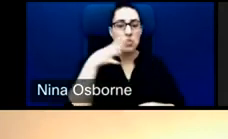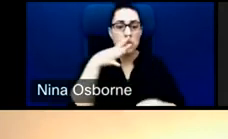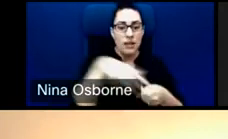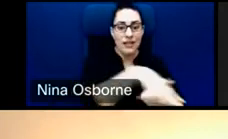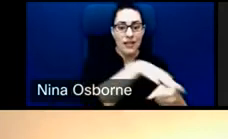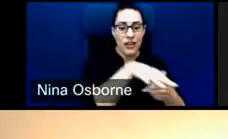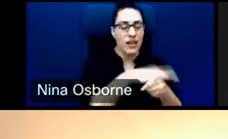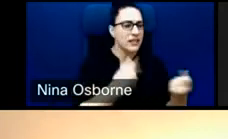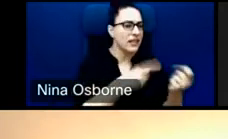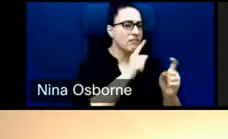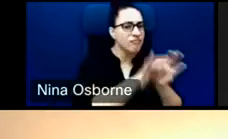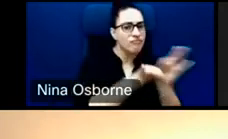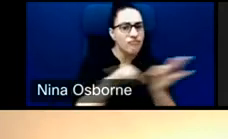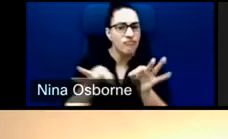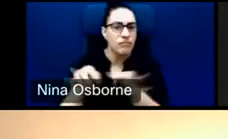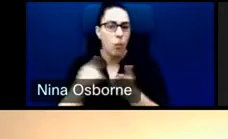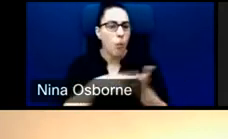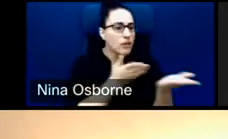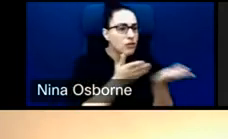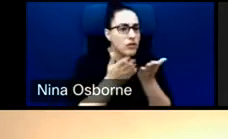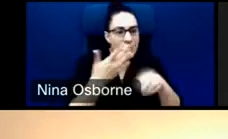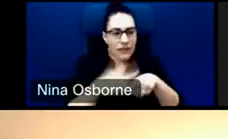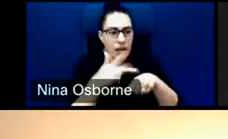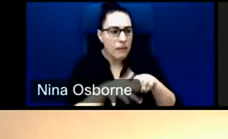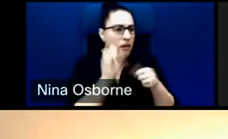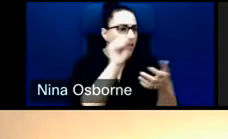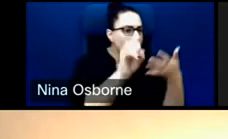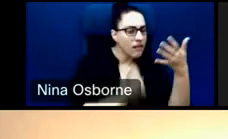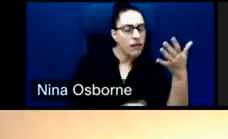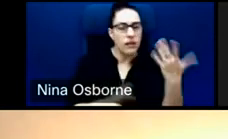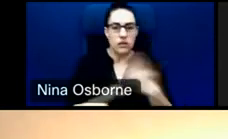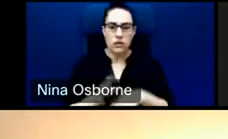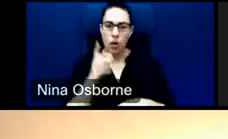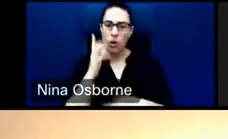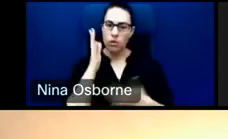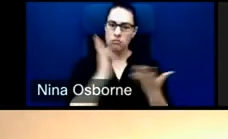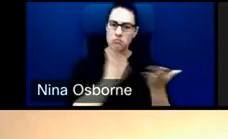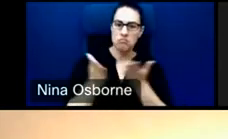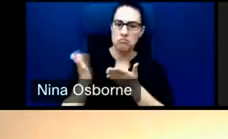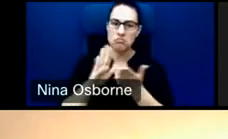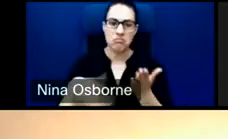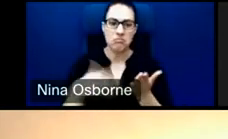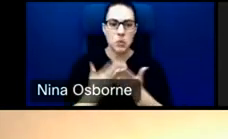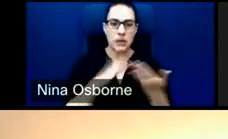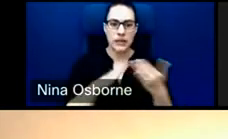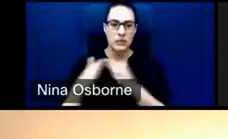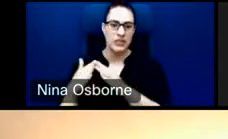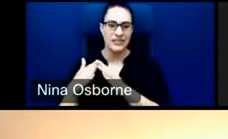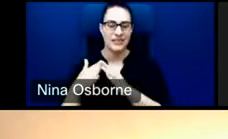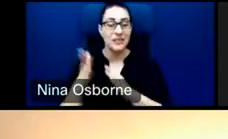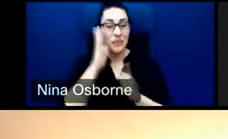that they provide to make sure all communities are being served. And I'll just pause there, Roxanne. I know I gave you an earful.